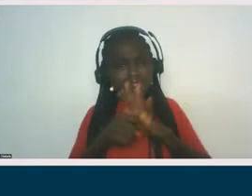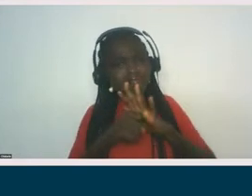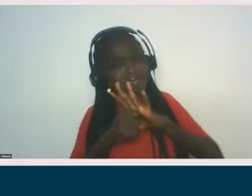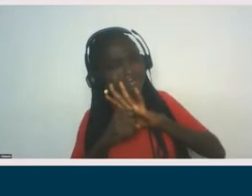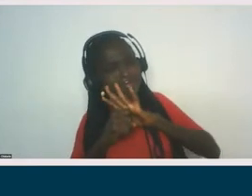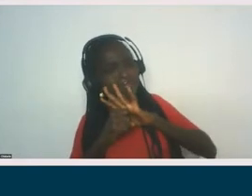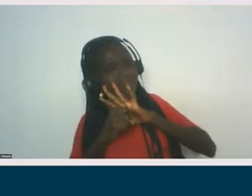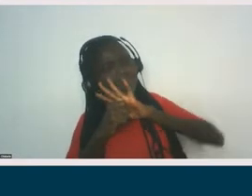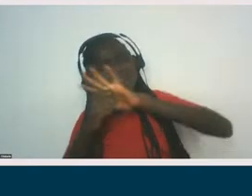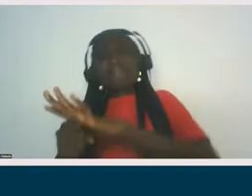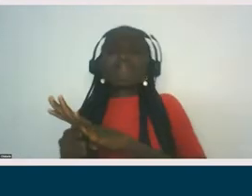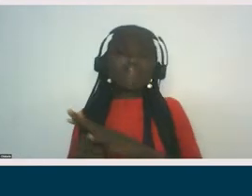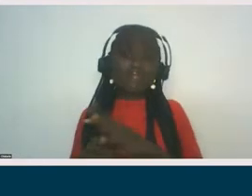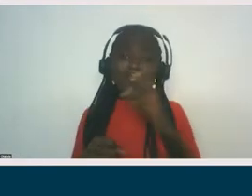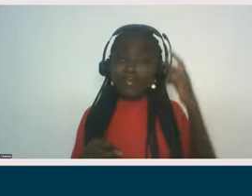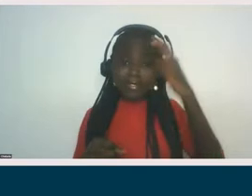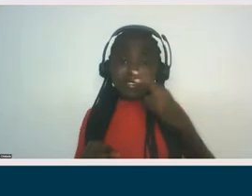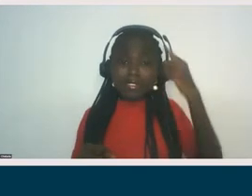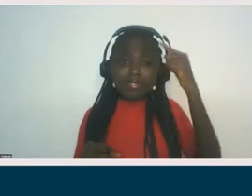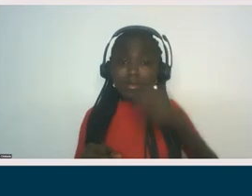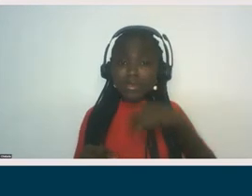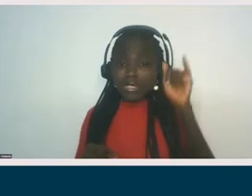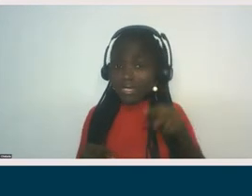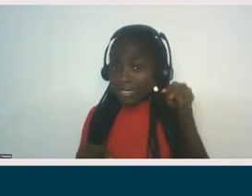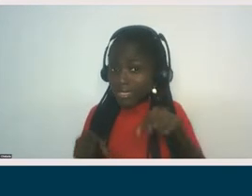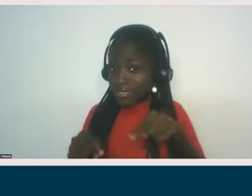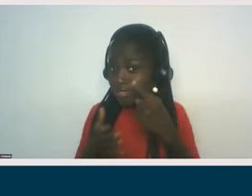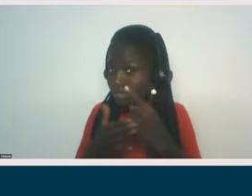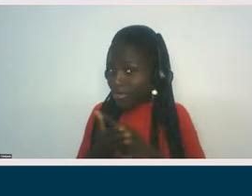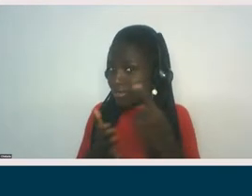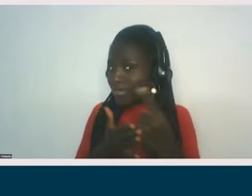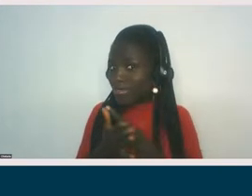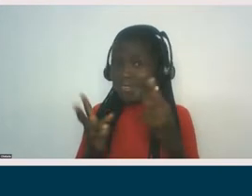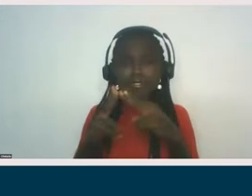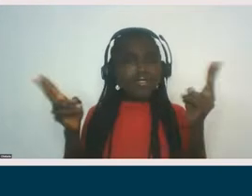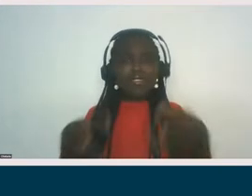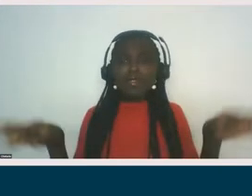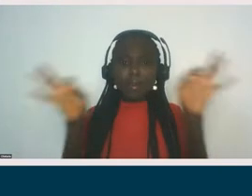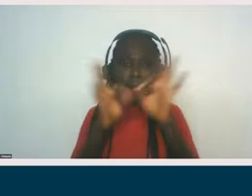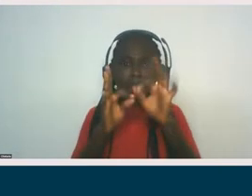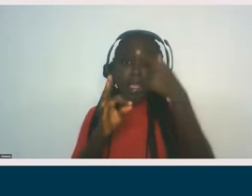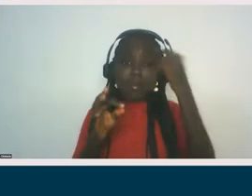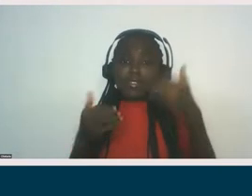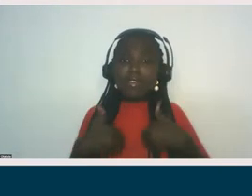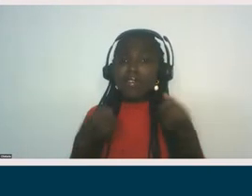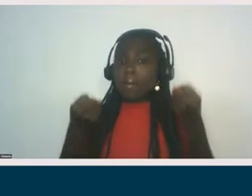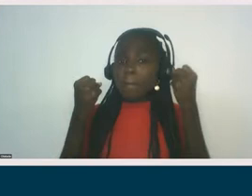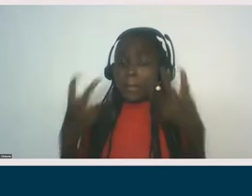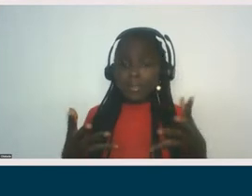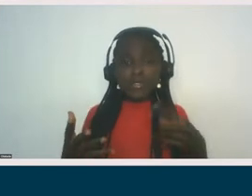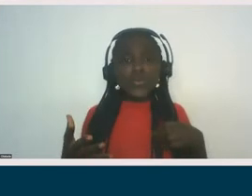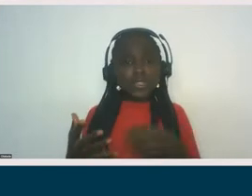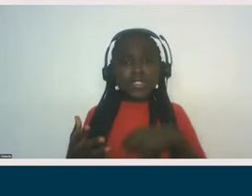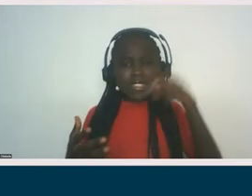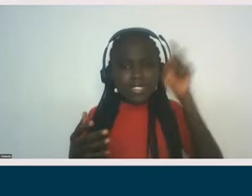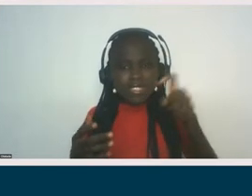because there's a lot that we need to name and there's a lot that we need to consider in what we're saying